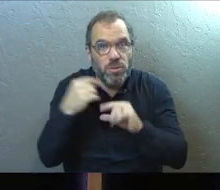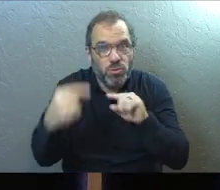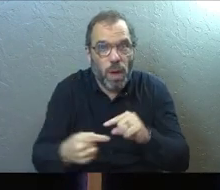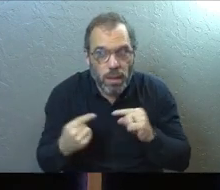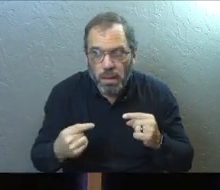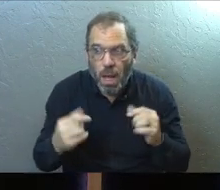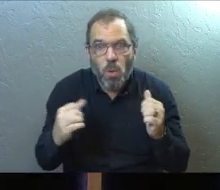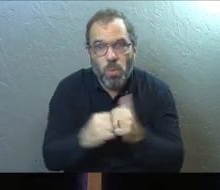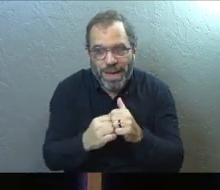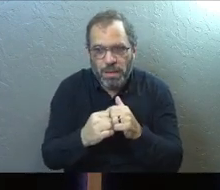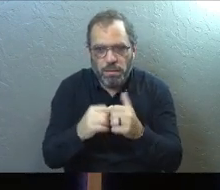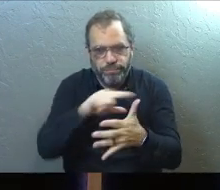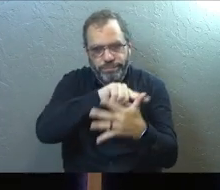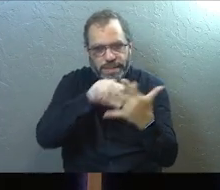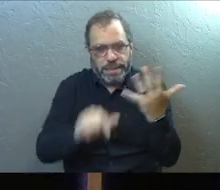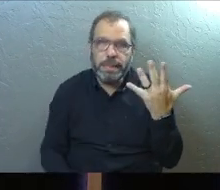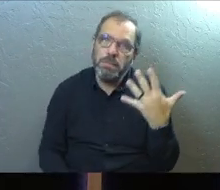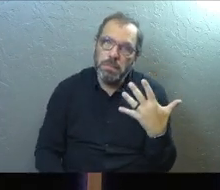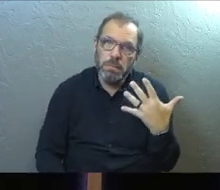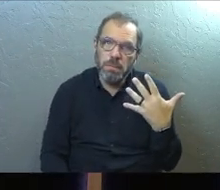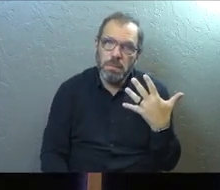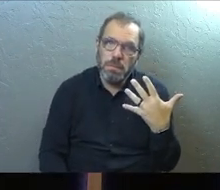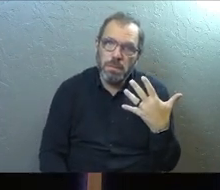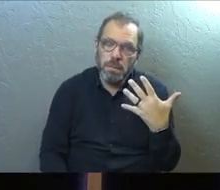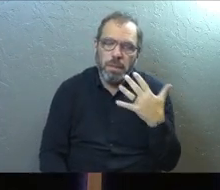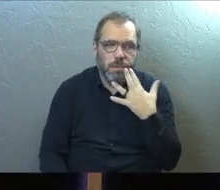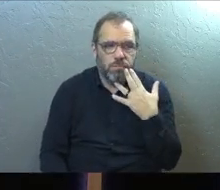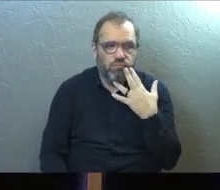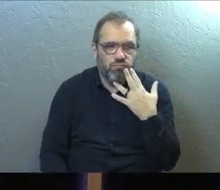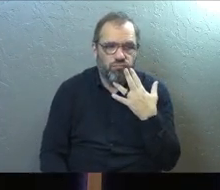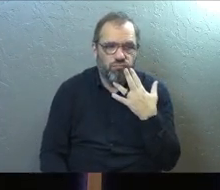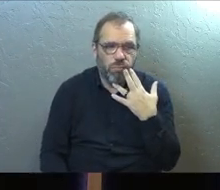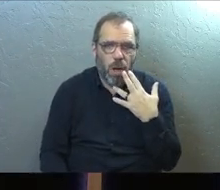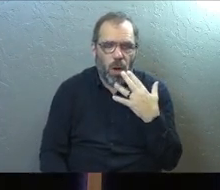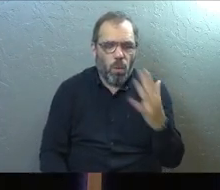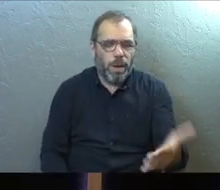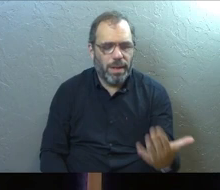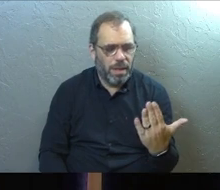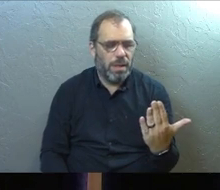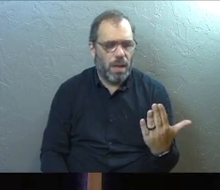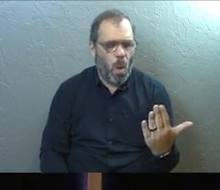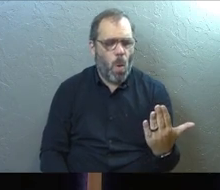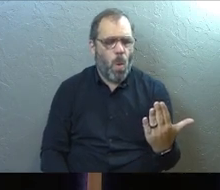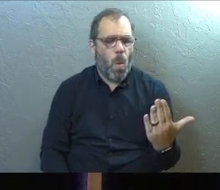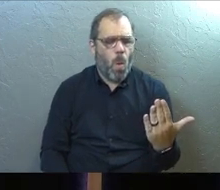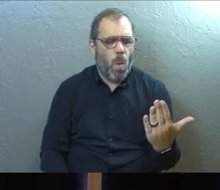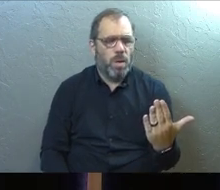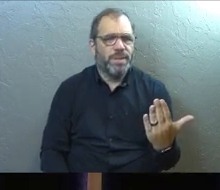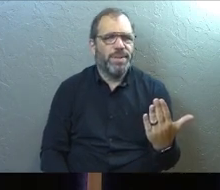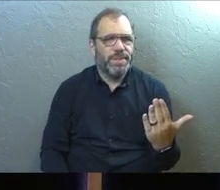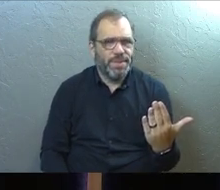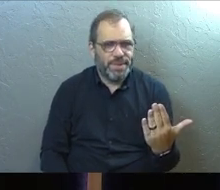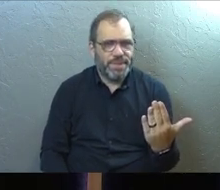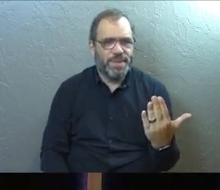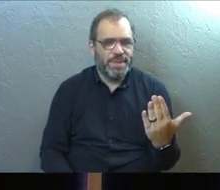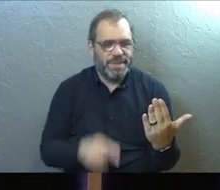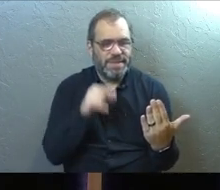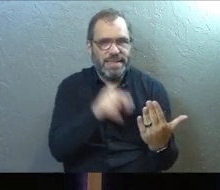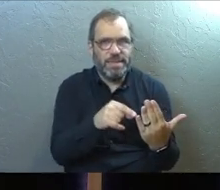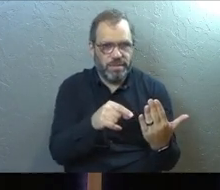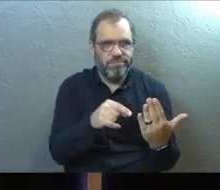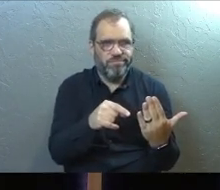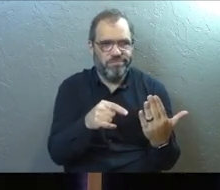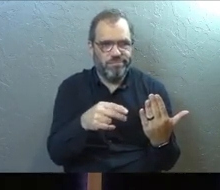struggling with these things. So when I saw this question, I knew it was representative of this whole church.